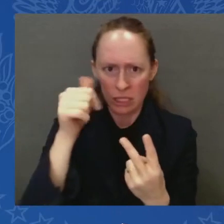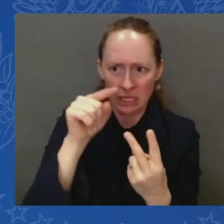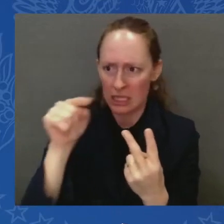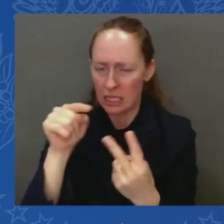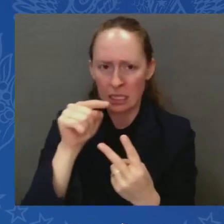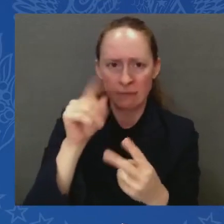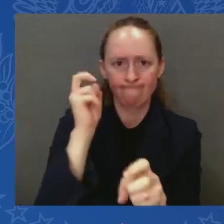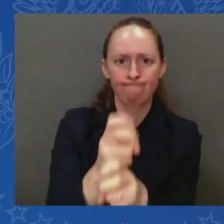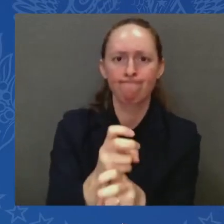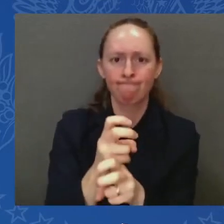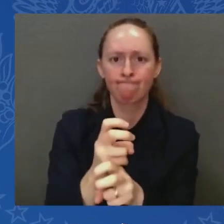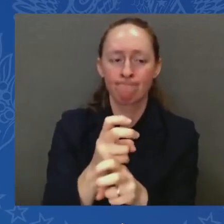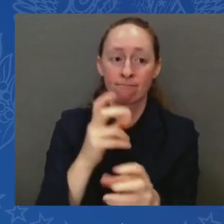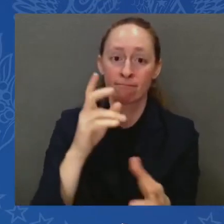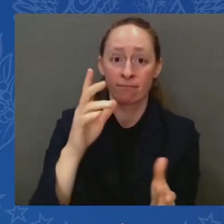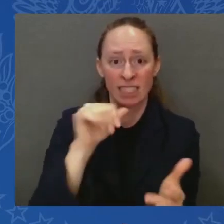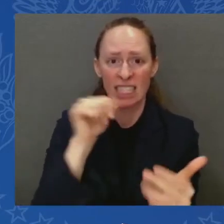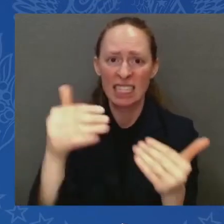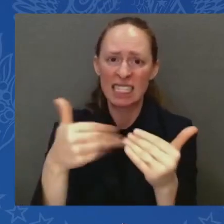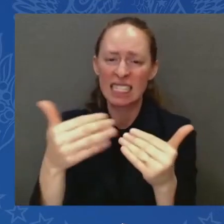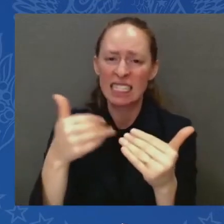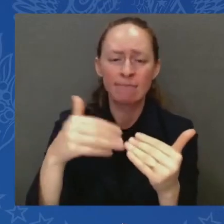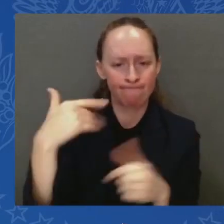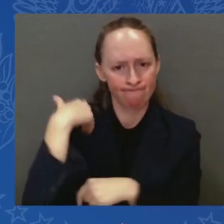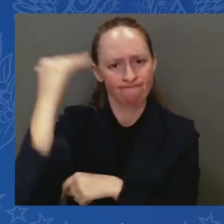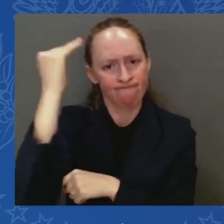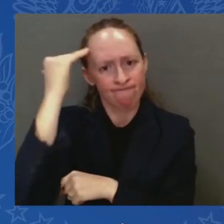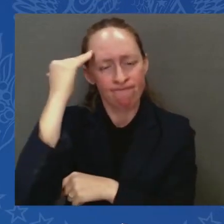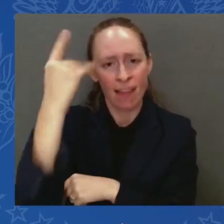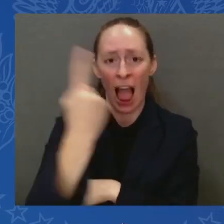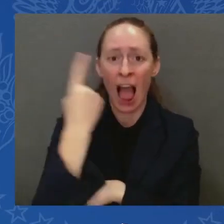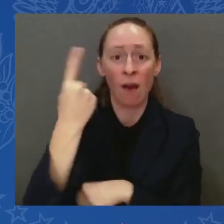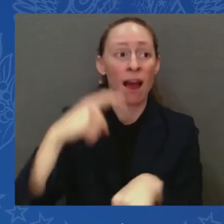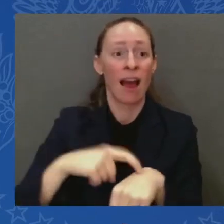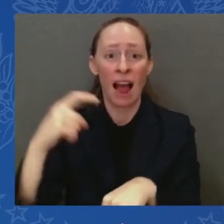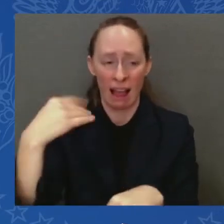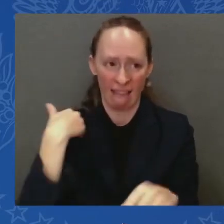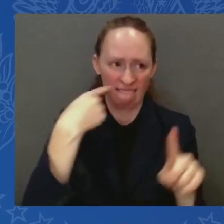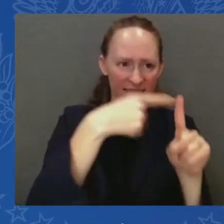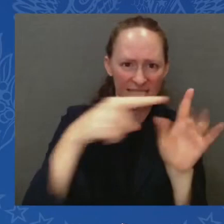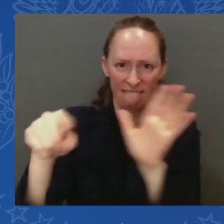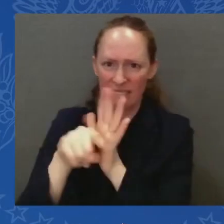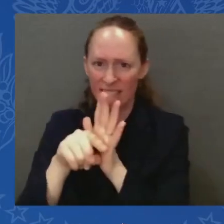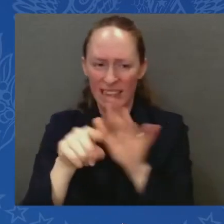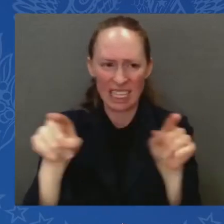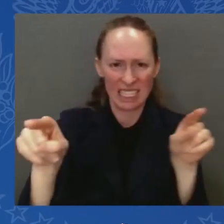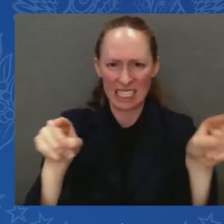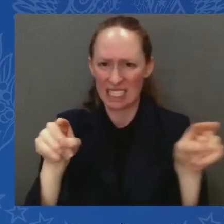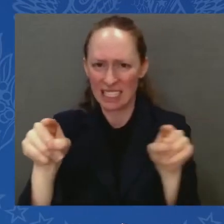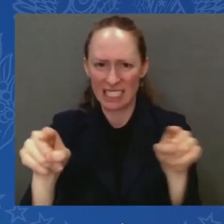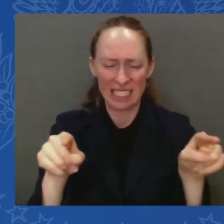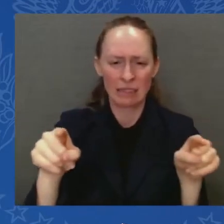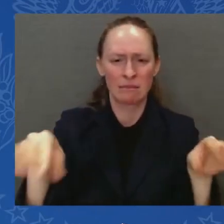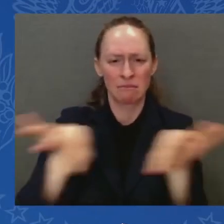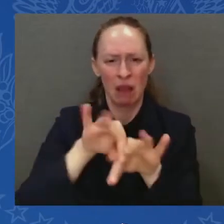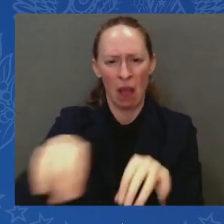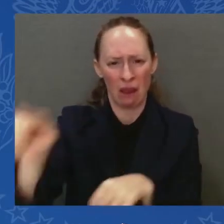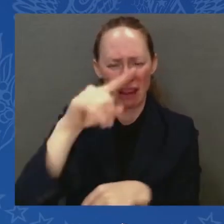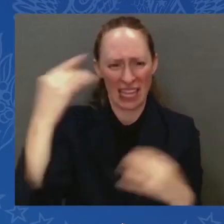the path you're on will achieve those objectives. The vast majority of Palestinians are not Hamas.